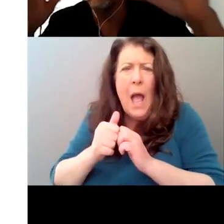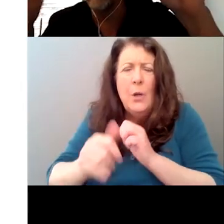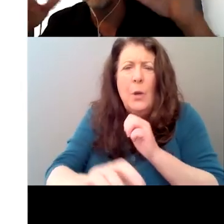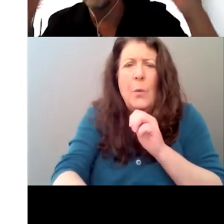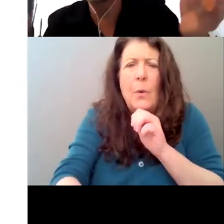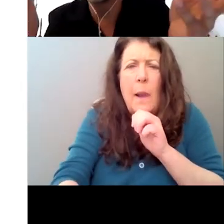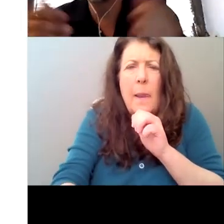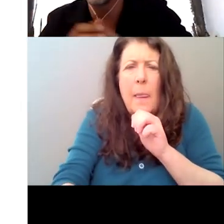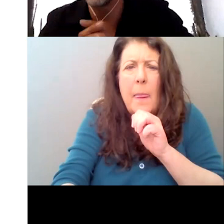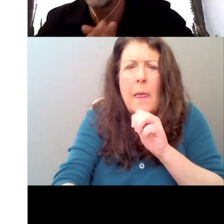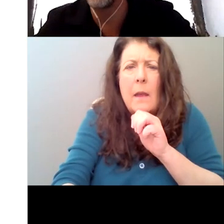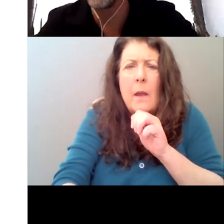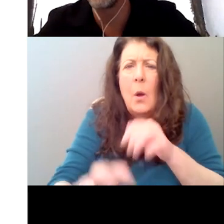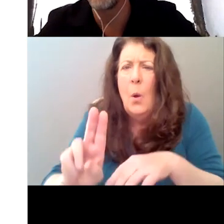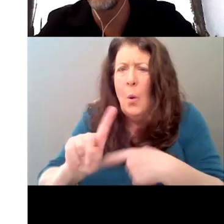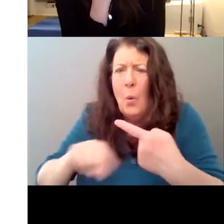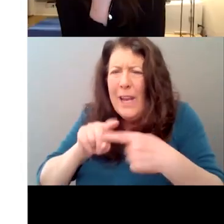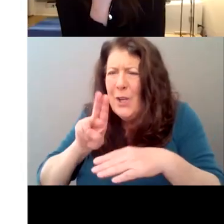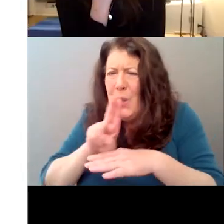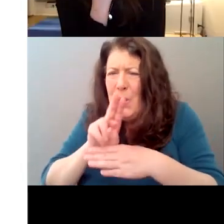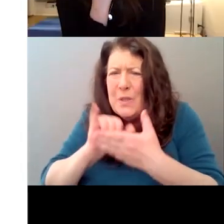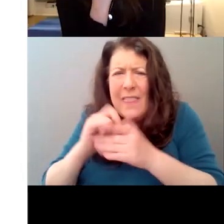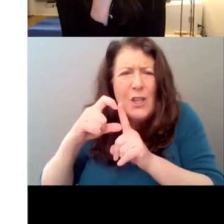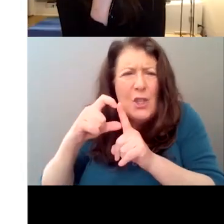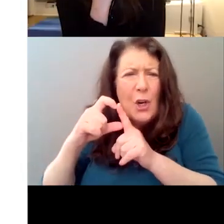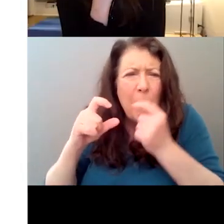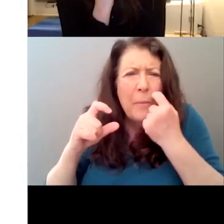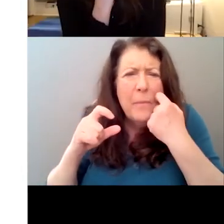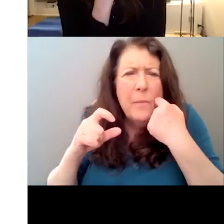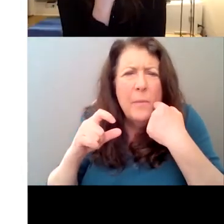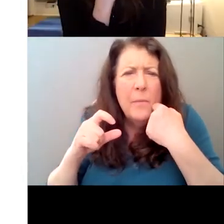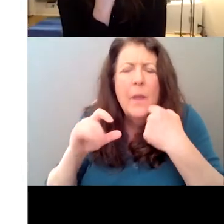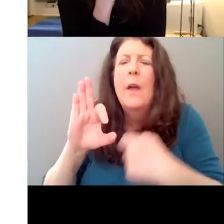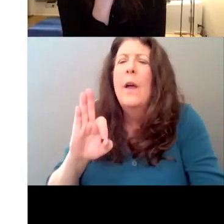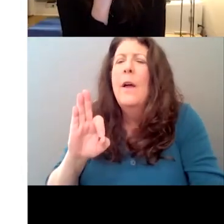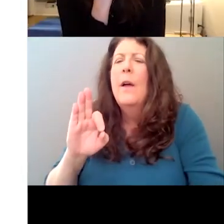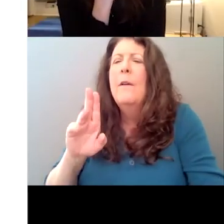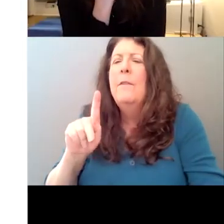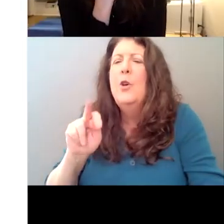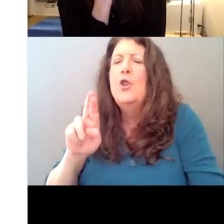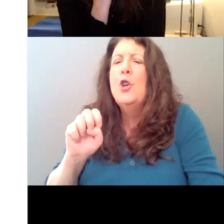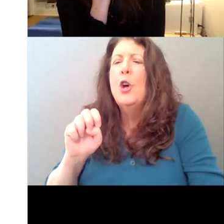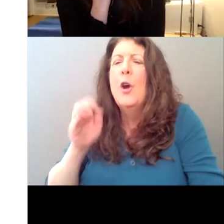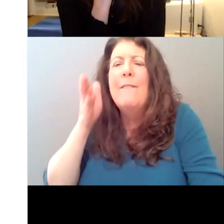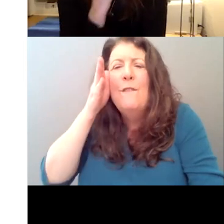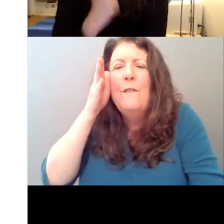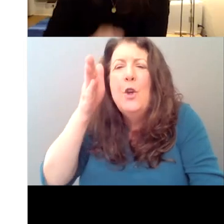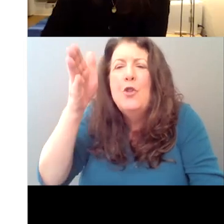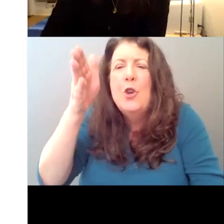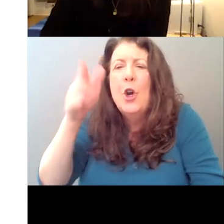how do you explain when do you use it? you use it? So I will say, so future quoting, yes, that I think, you know,